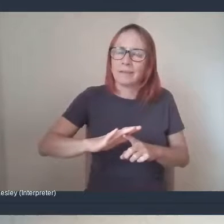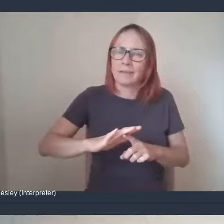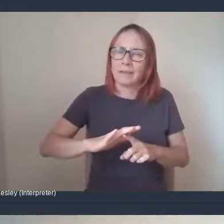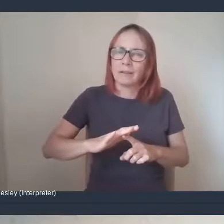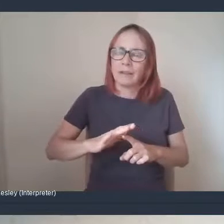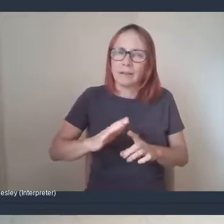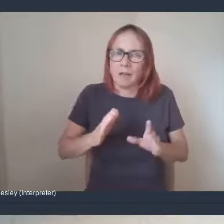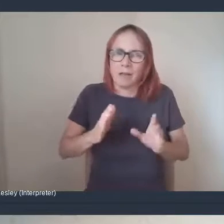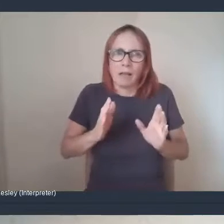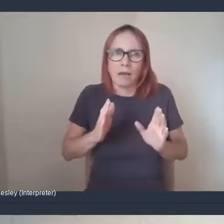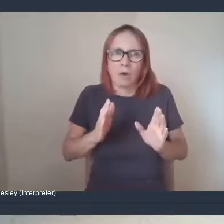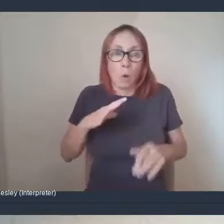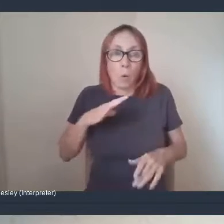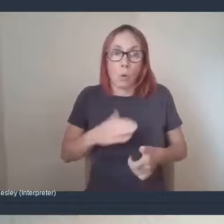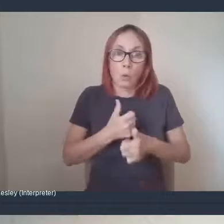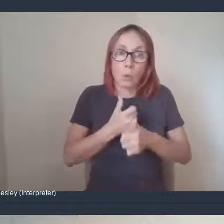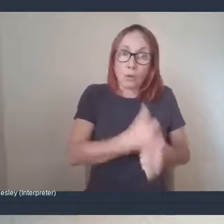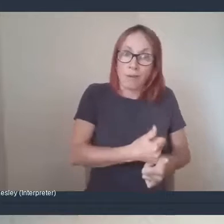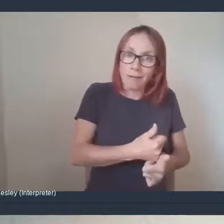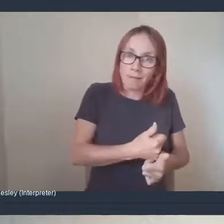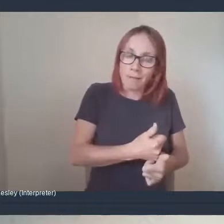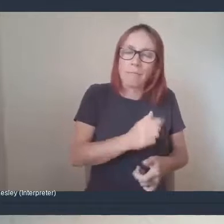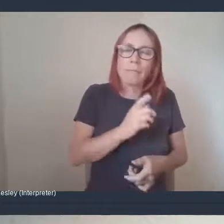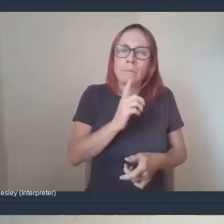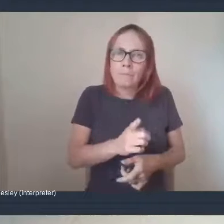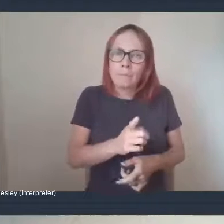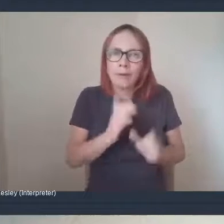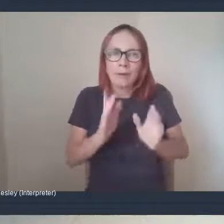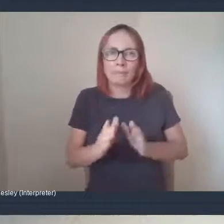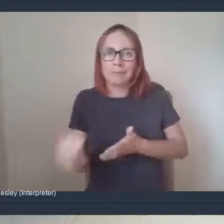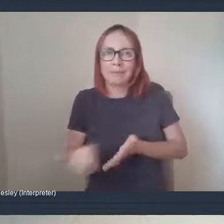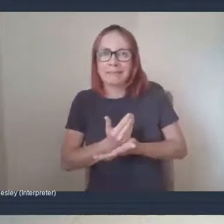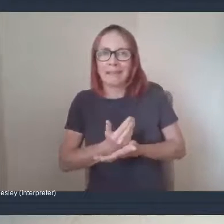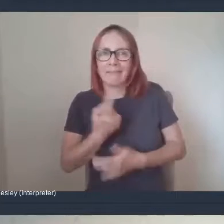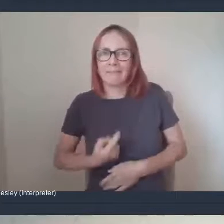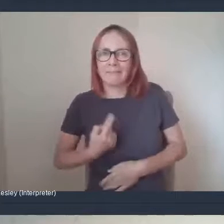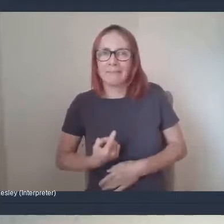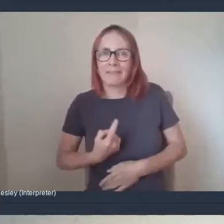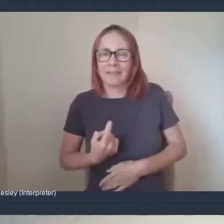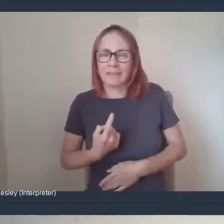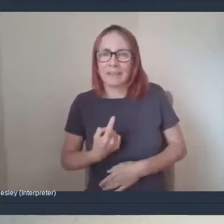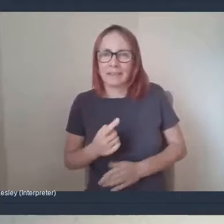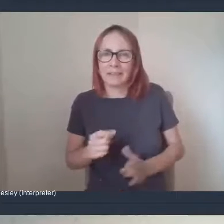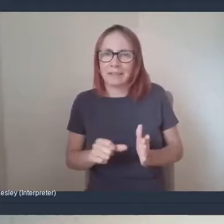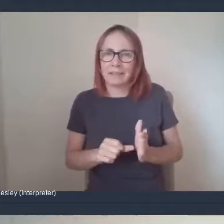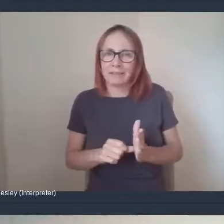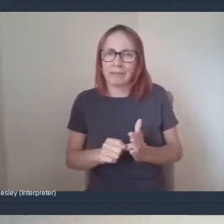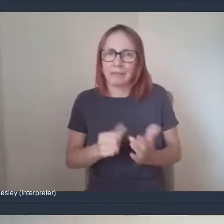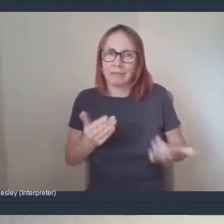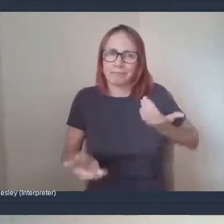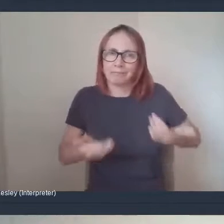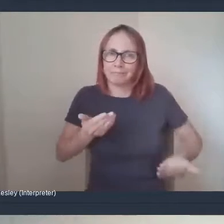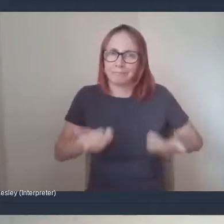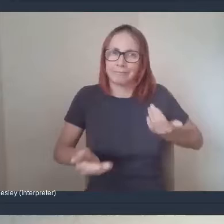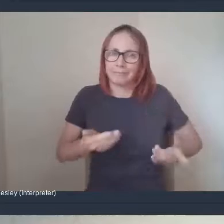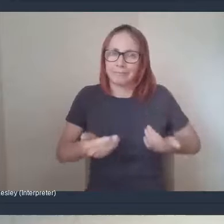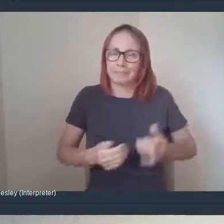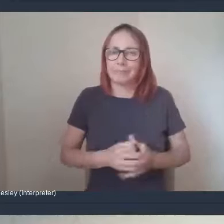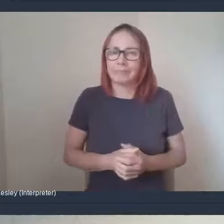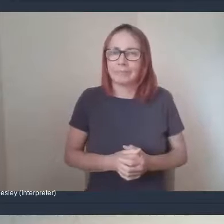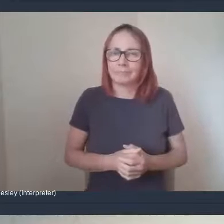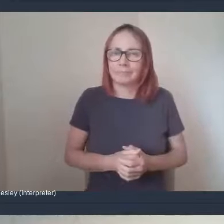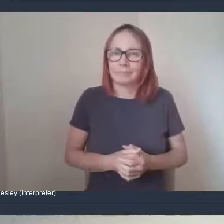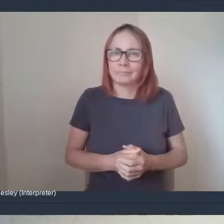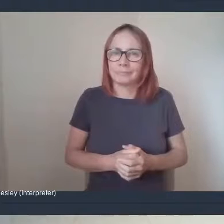really want to help out, but we've got to make sure to be safe as well. And it's a tension between the two of them. I was going to